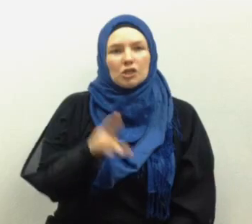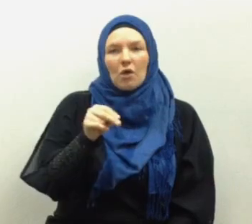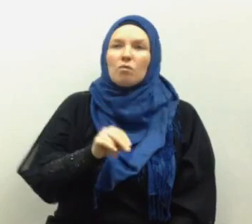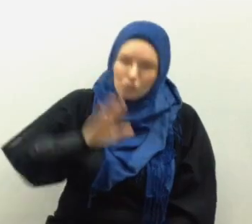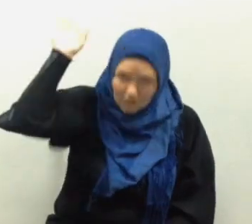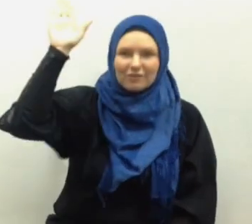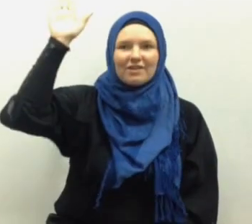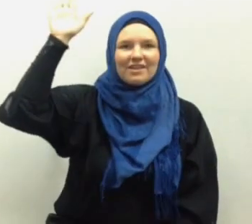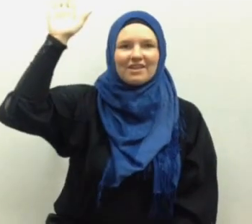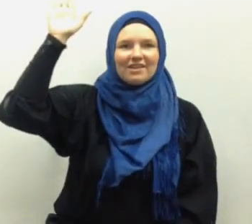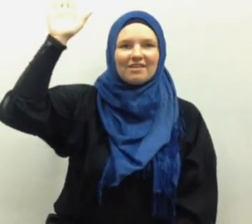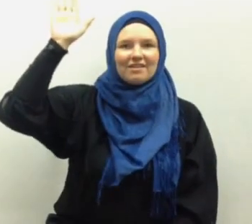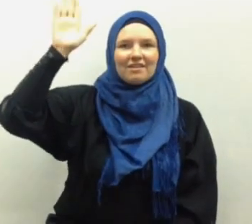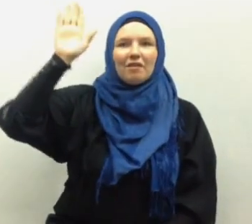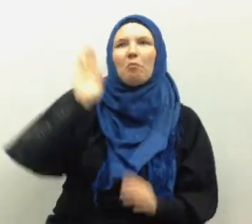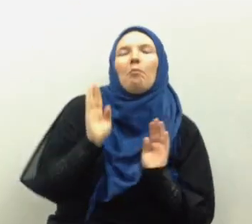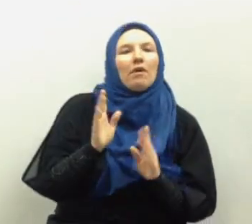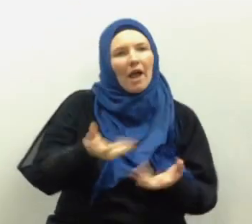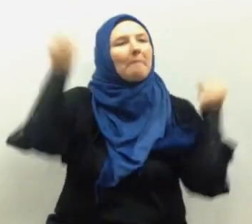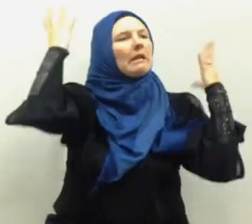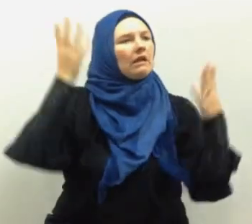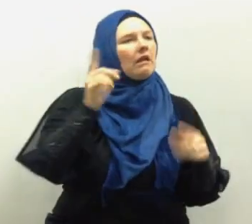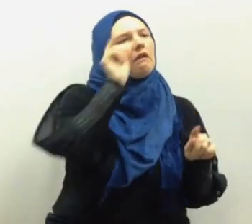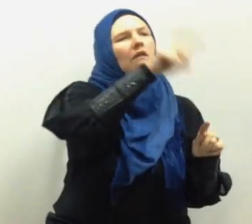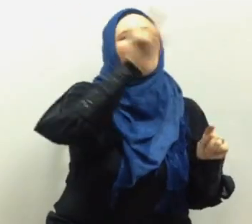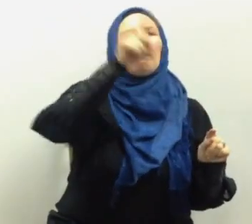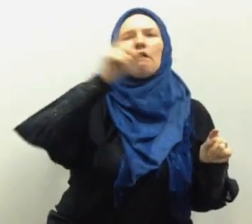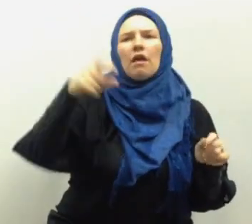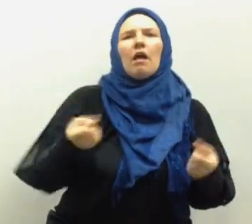no no no raise your hand and keep it please how many